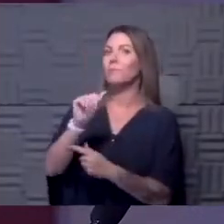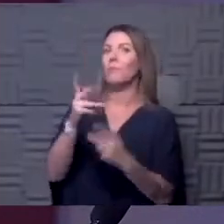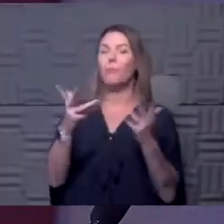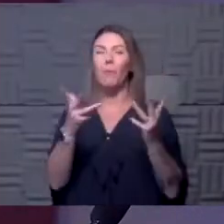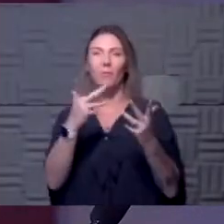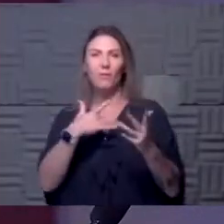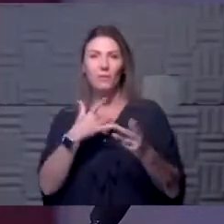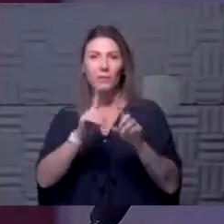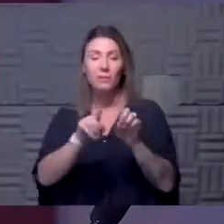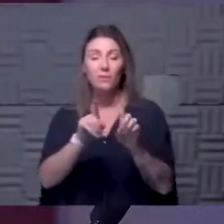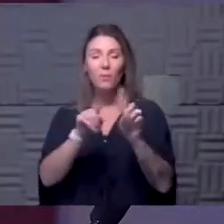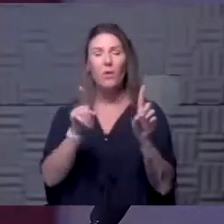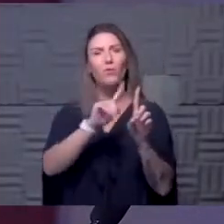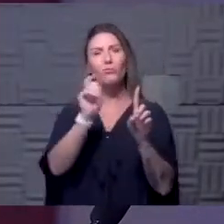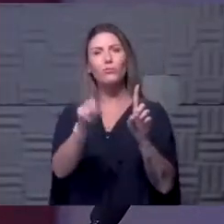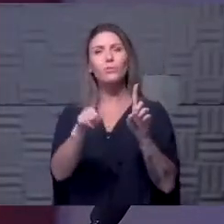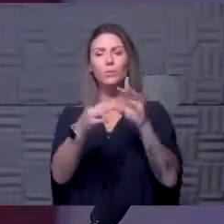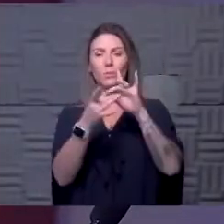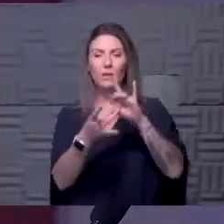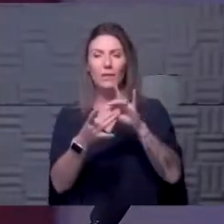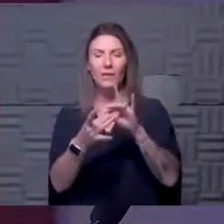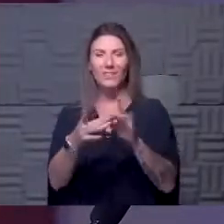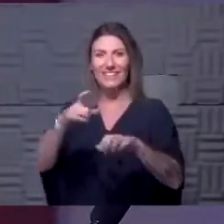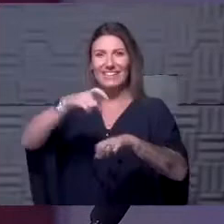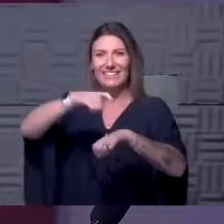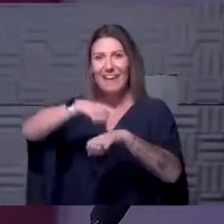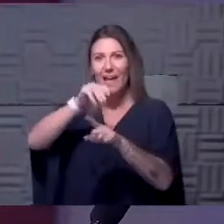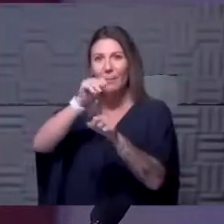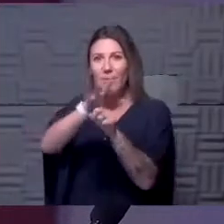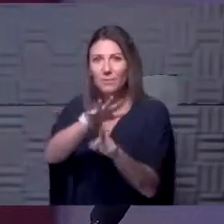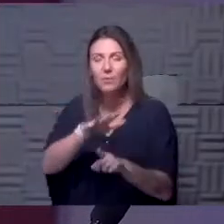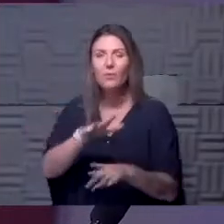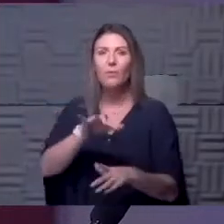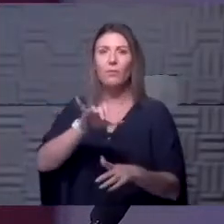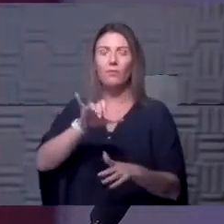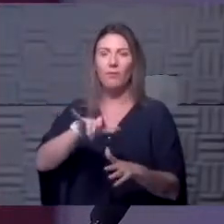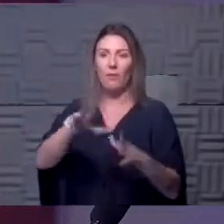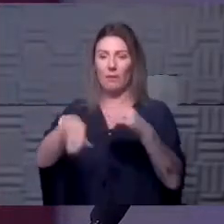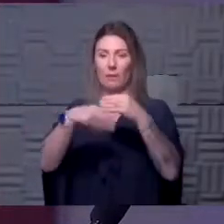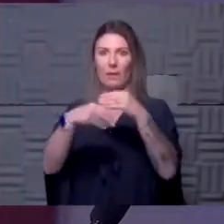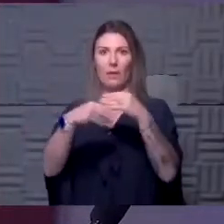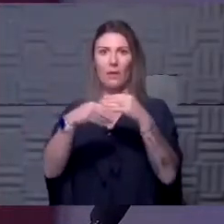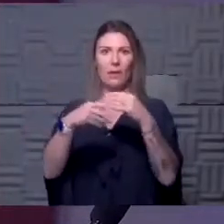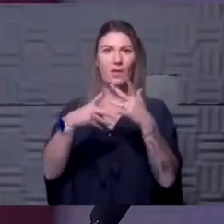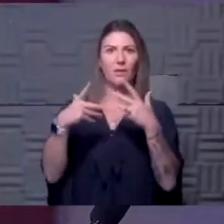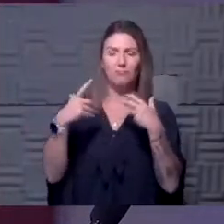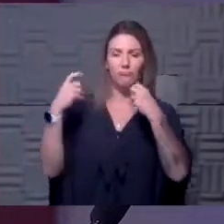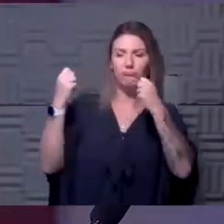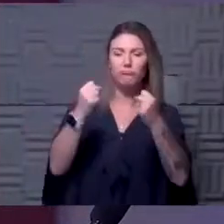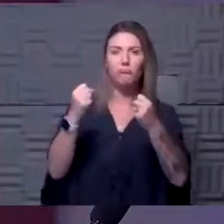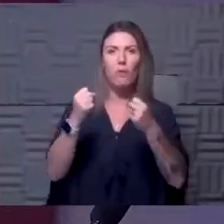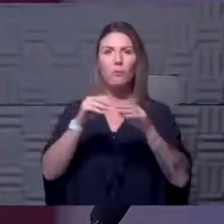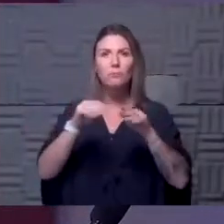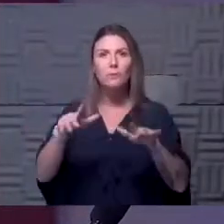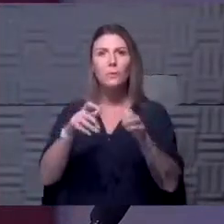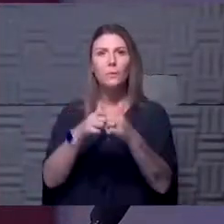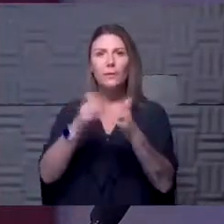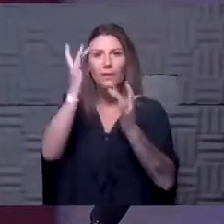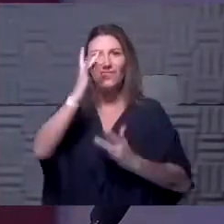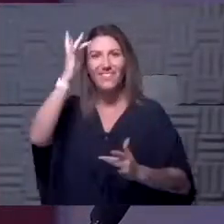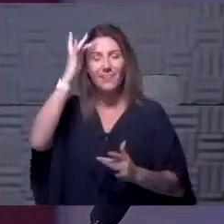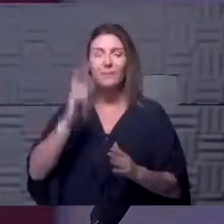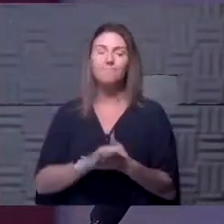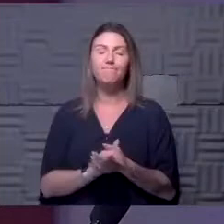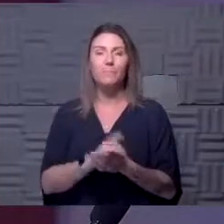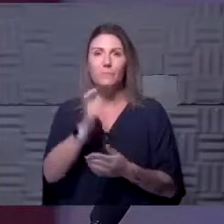been some question about time of exposure and does that add to the intensity of the disease? But I don't think